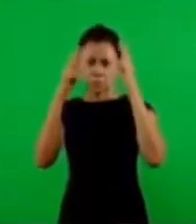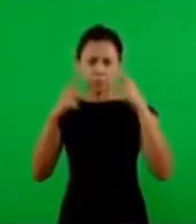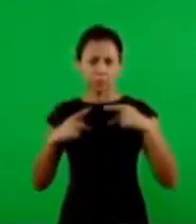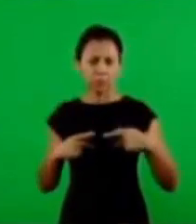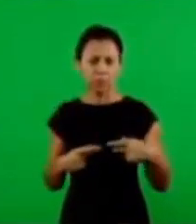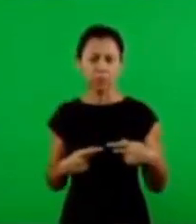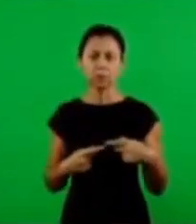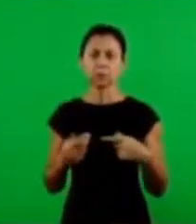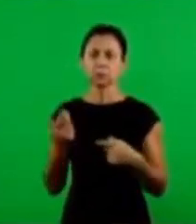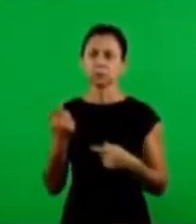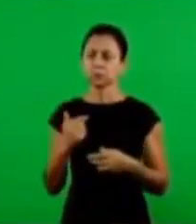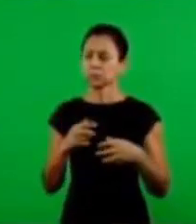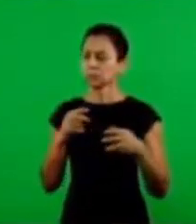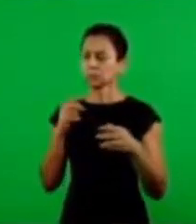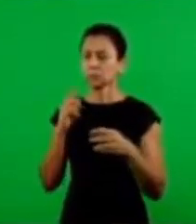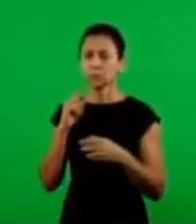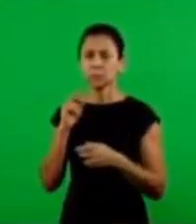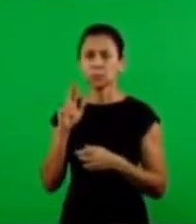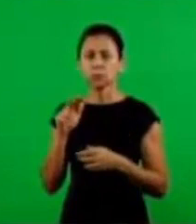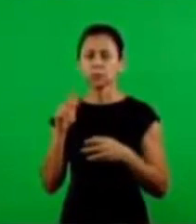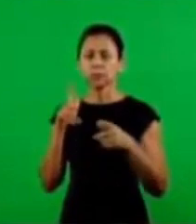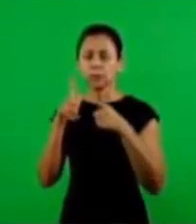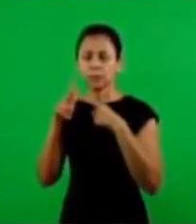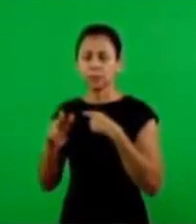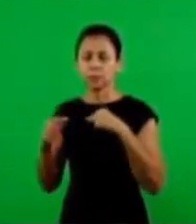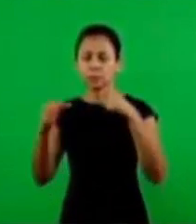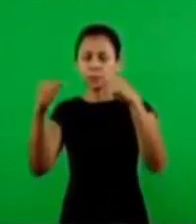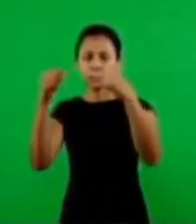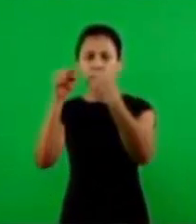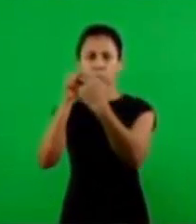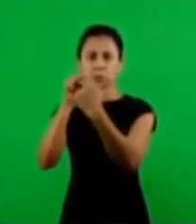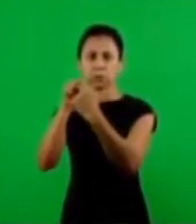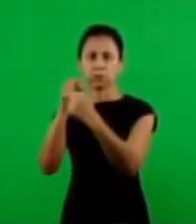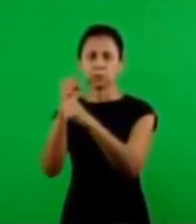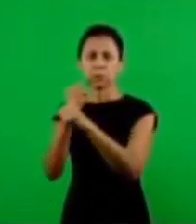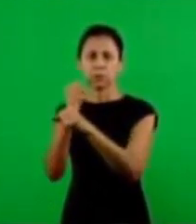disappointment of the people may may not